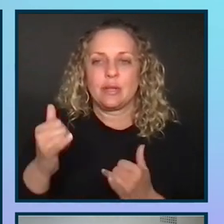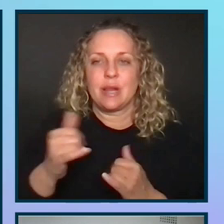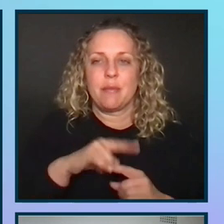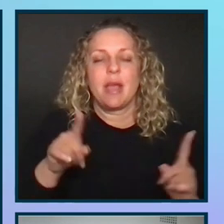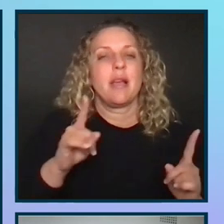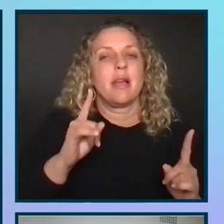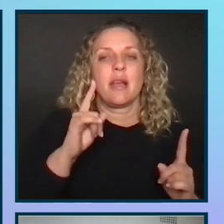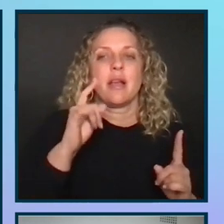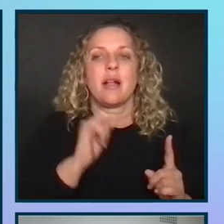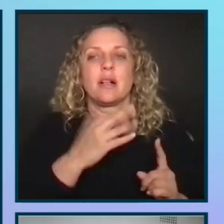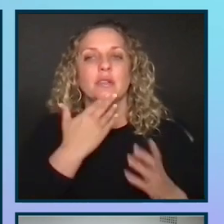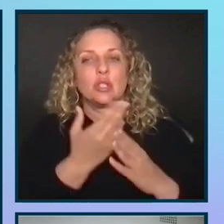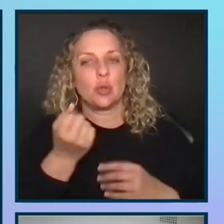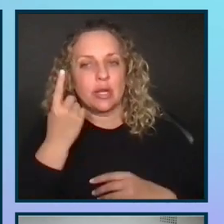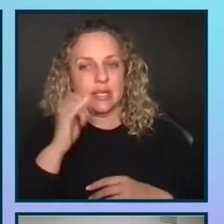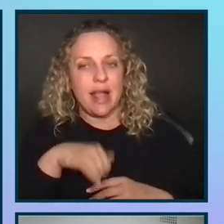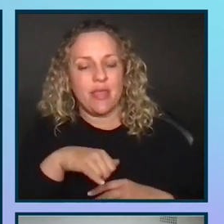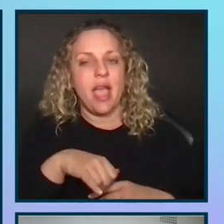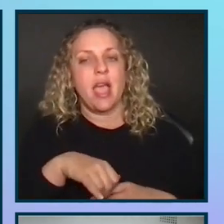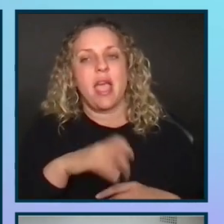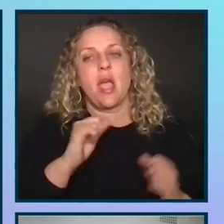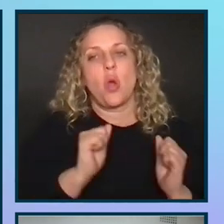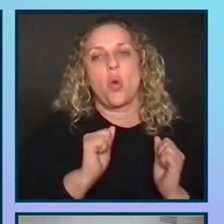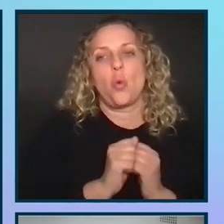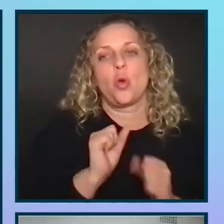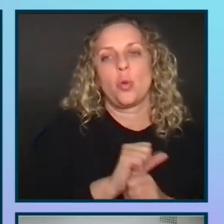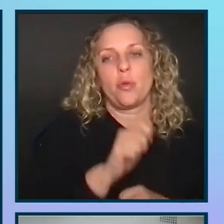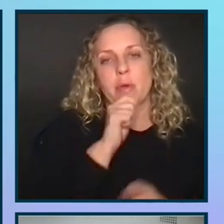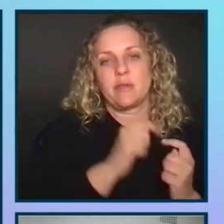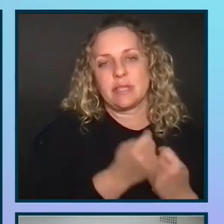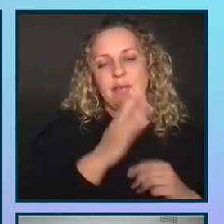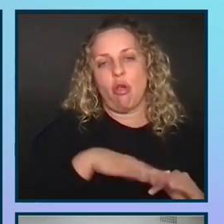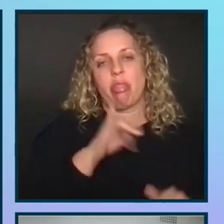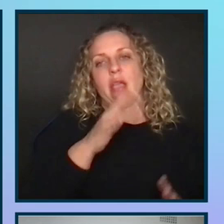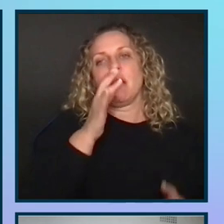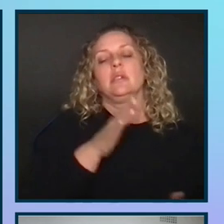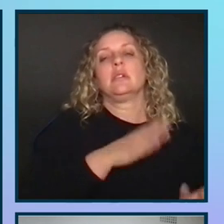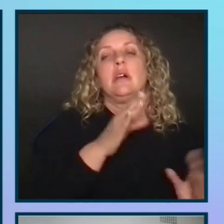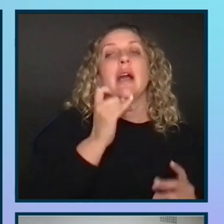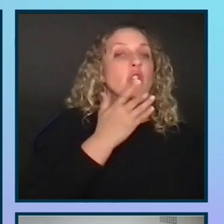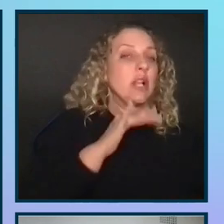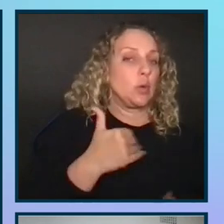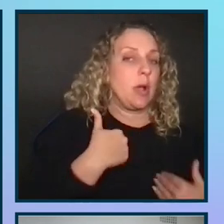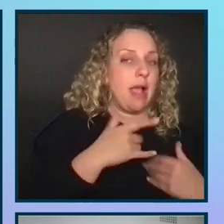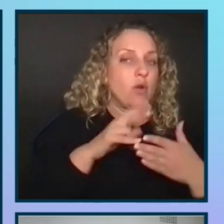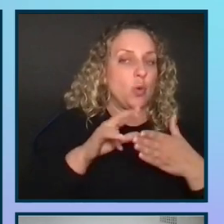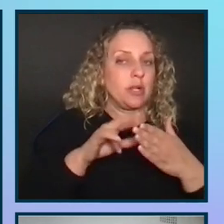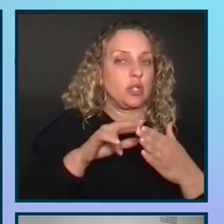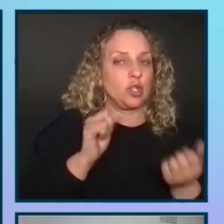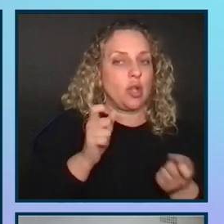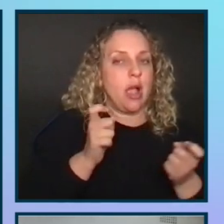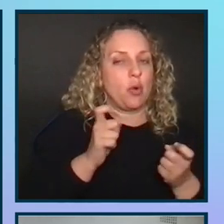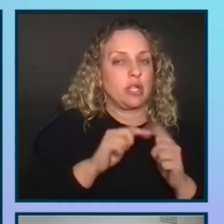But it's good to understand that and to work with your privacy team on that. And if you're lucky to have a research operations